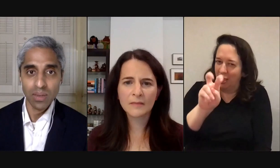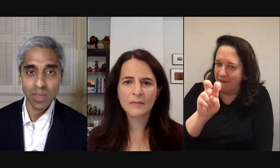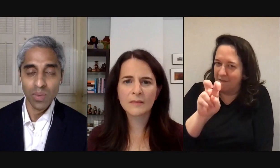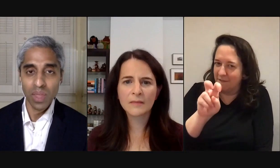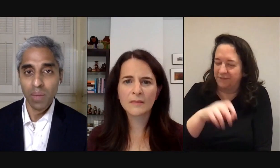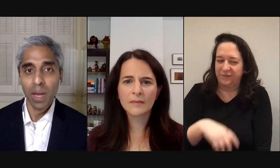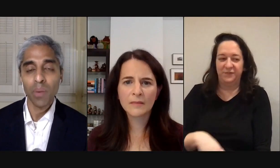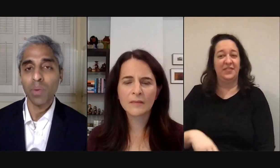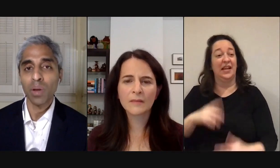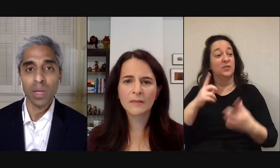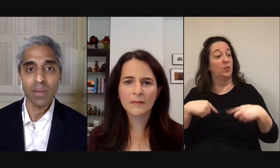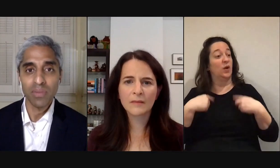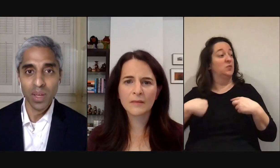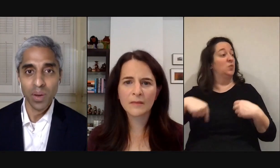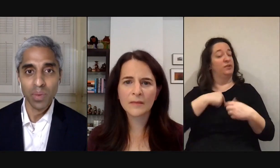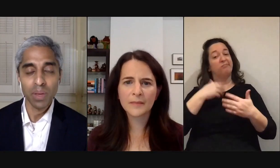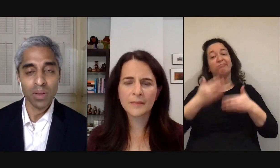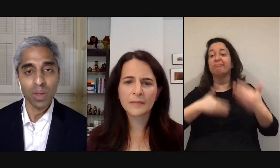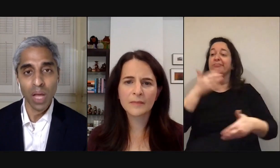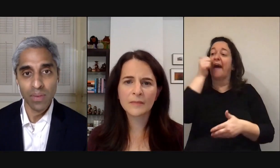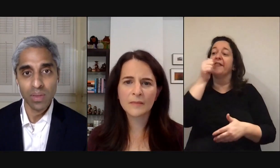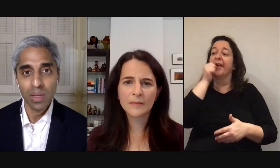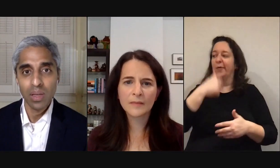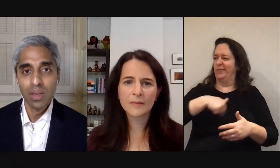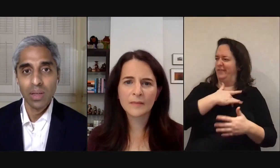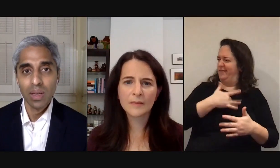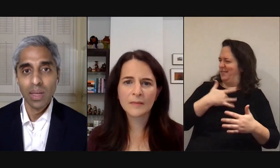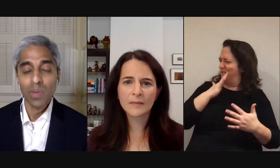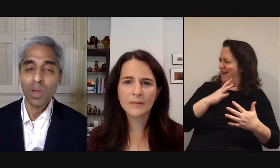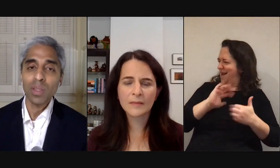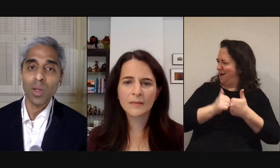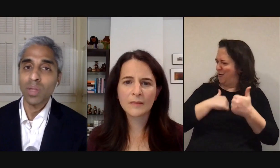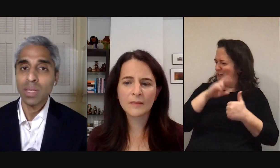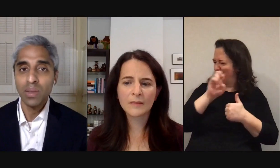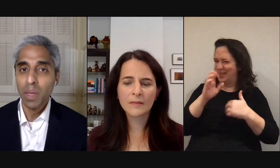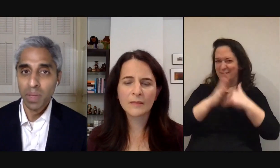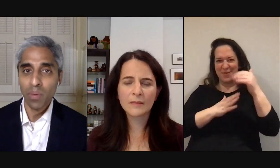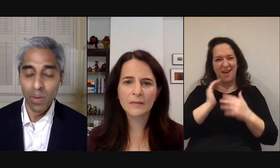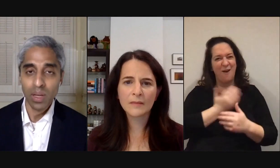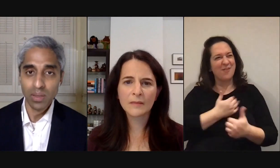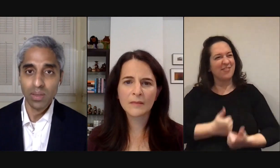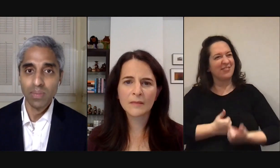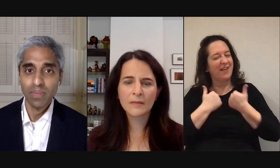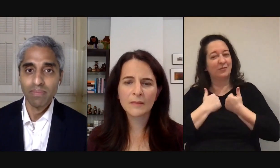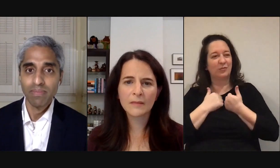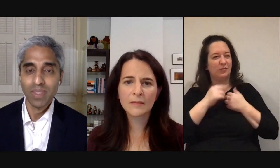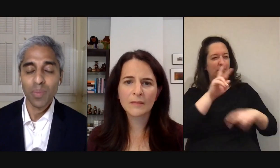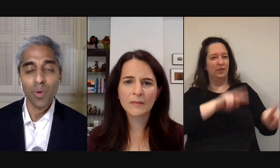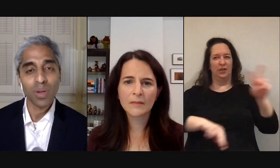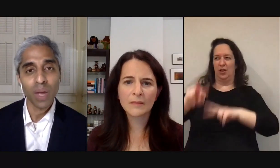days as we think about how we want to reconfigure and rebuild our lives as we look at the loneliness that may be around us